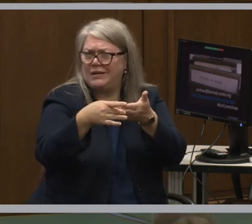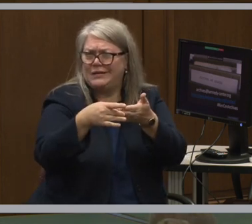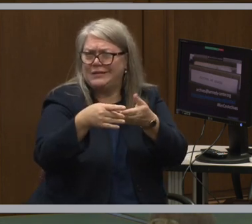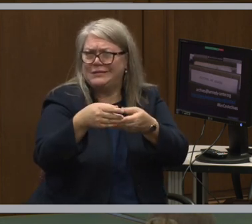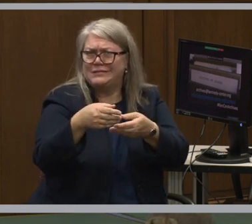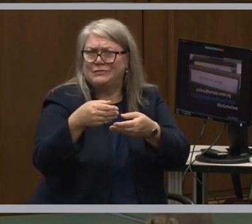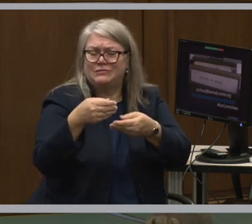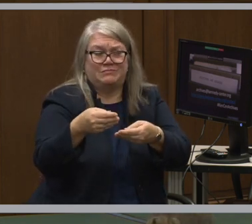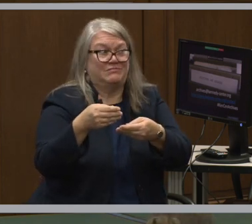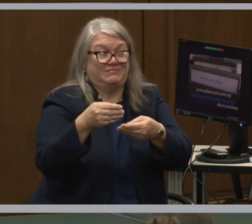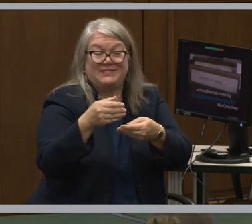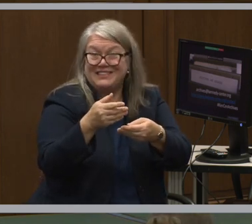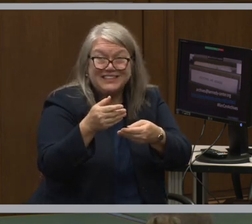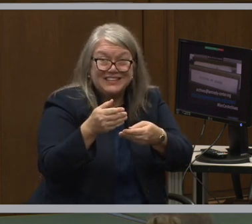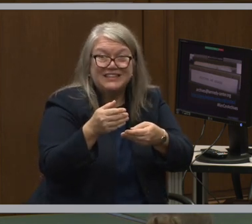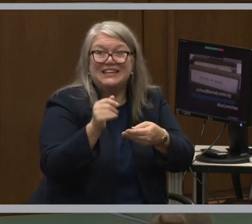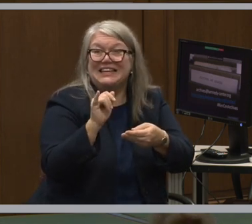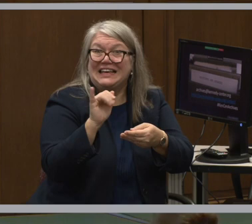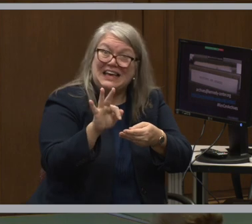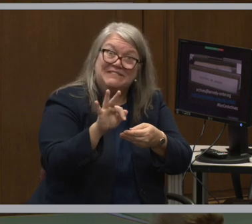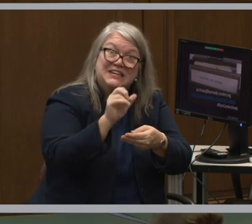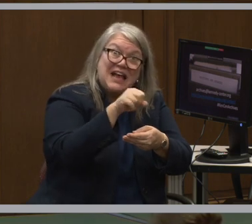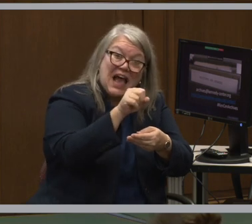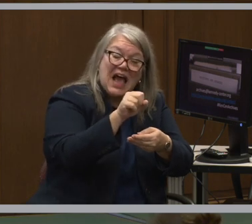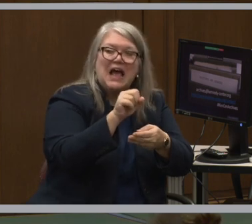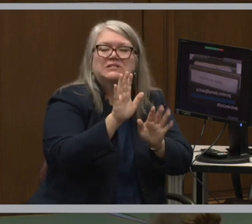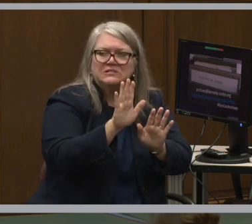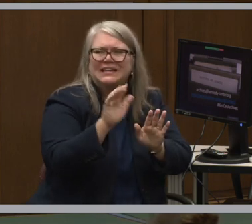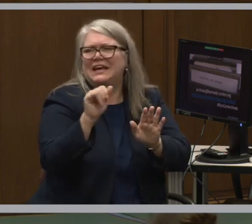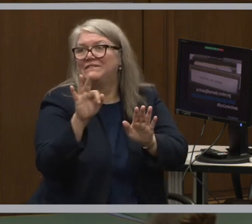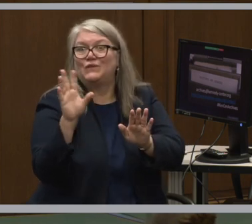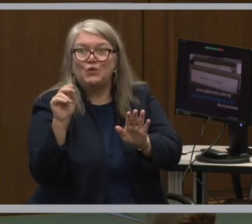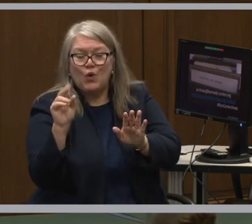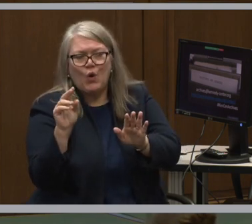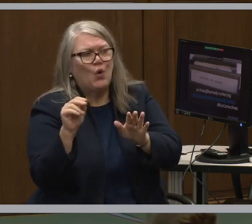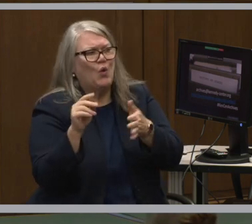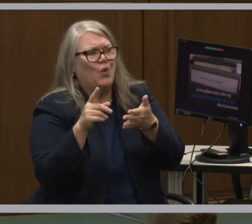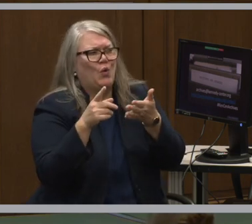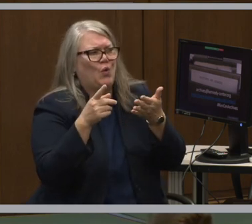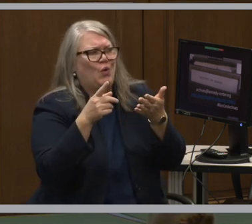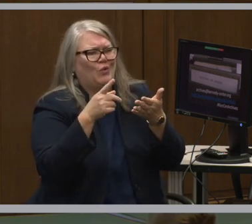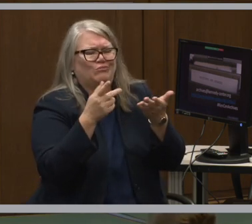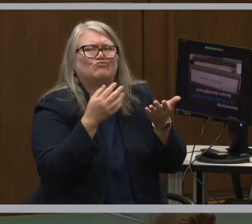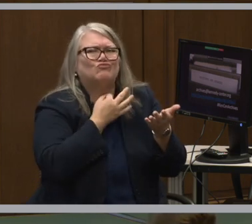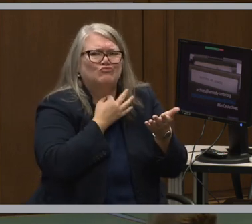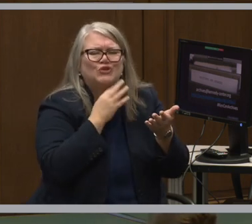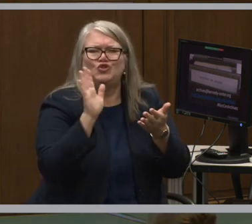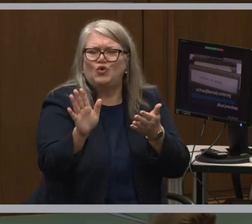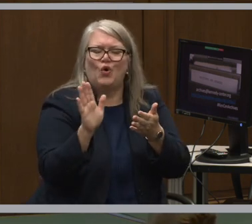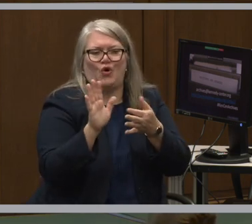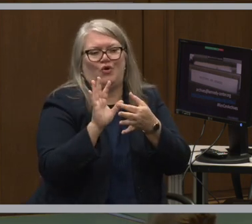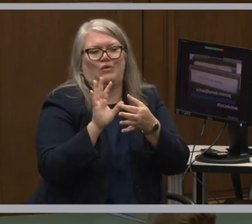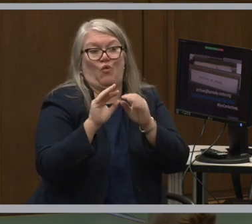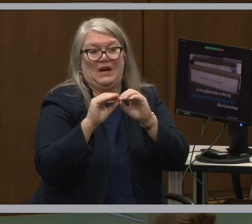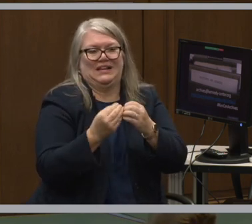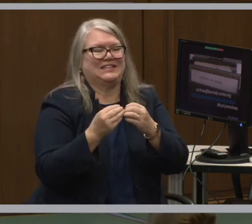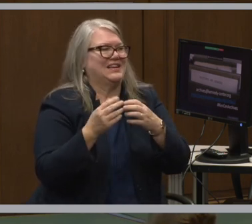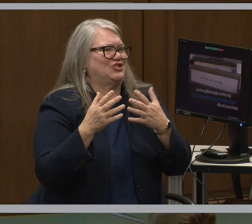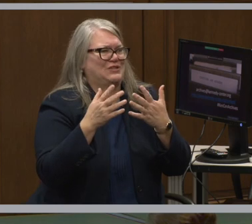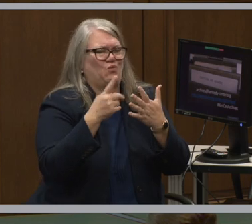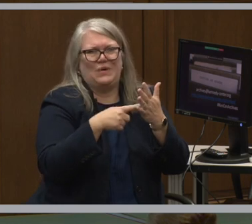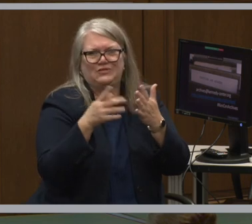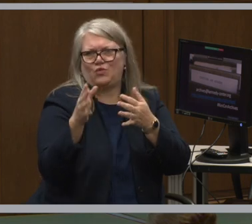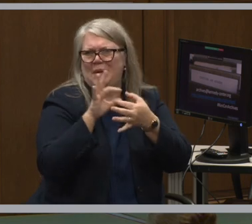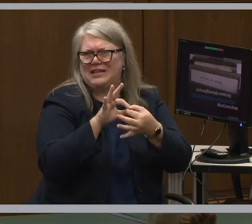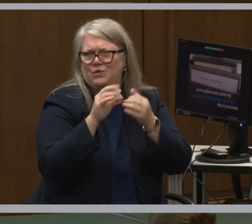And if not, or if so, what relationship does your organization have with the records management? And